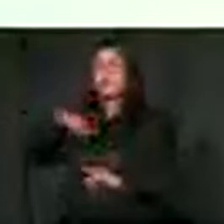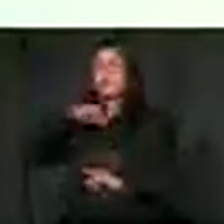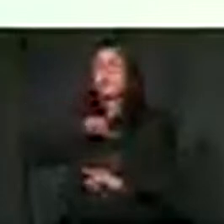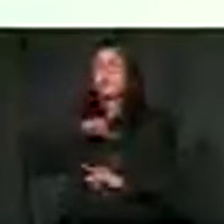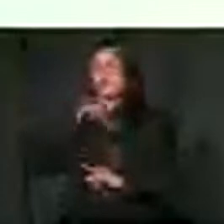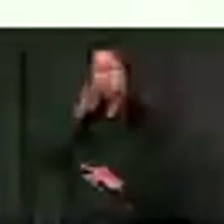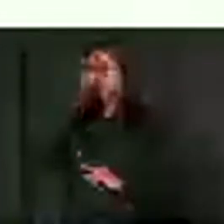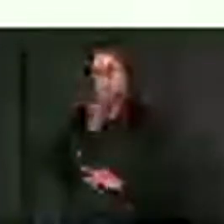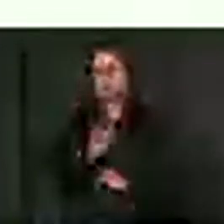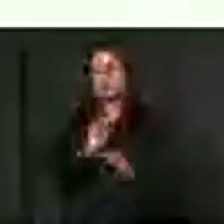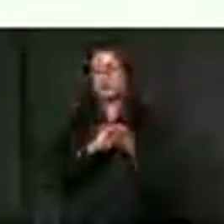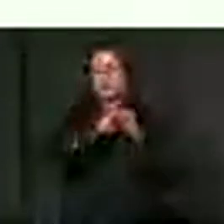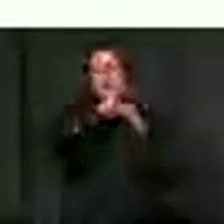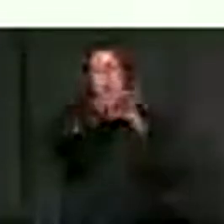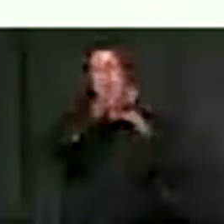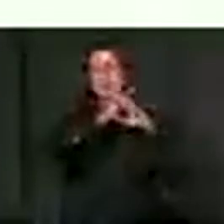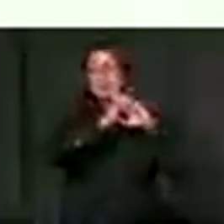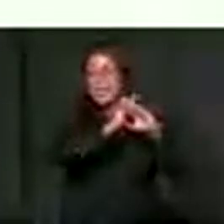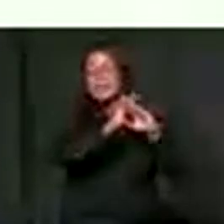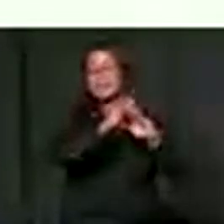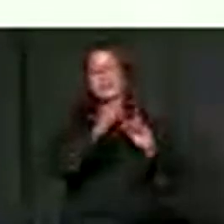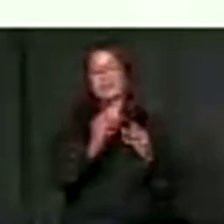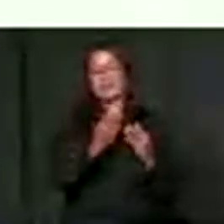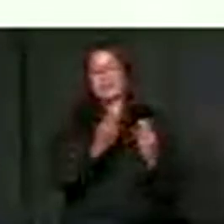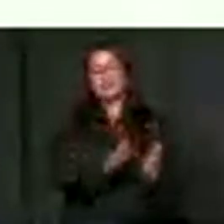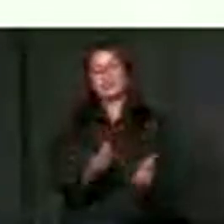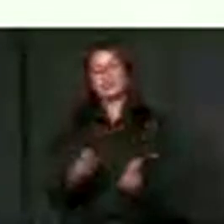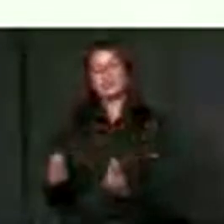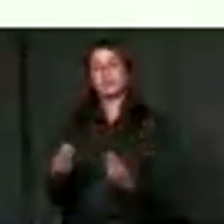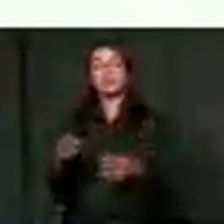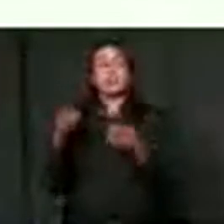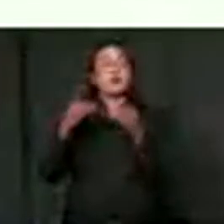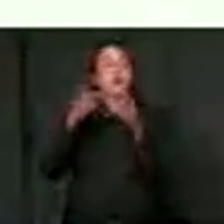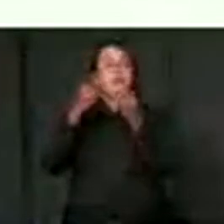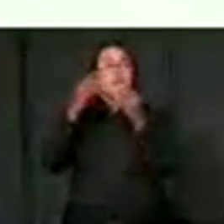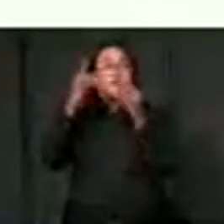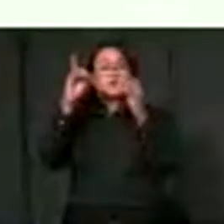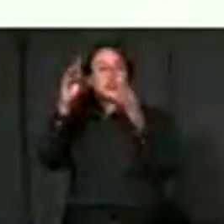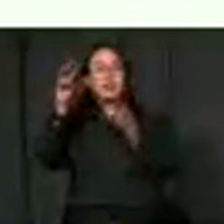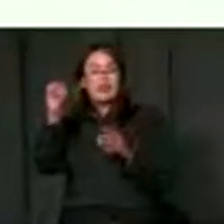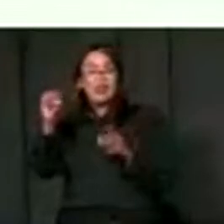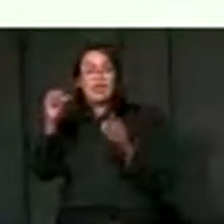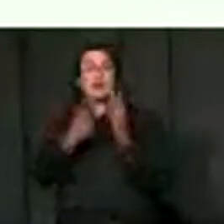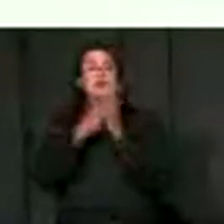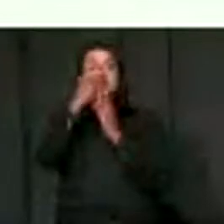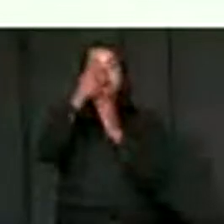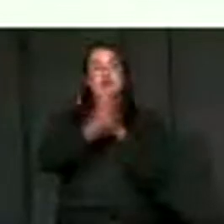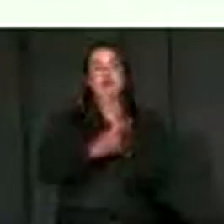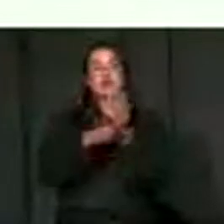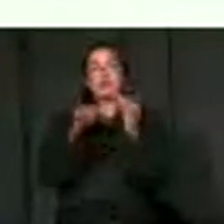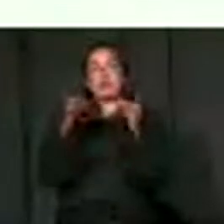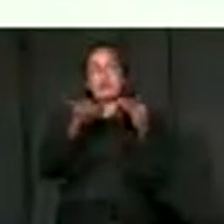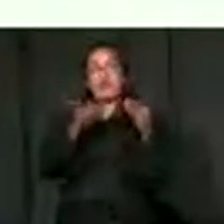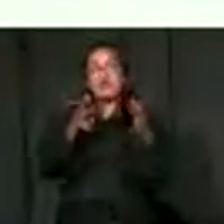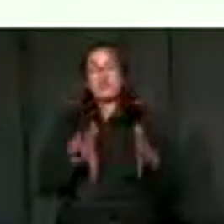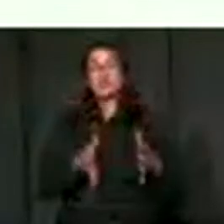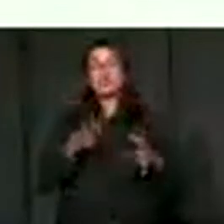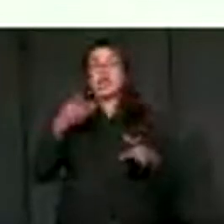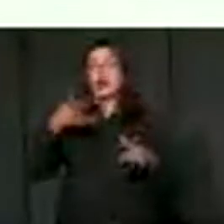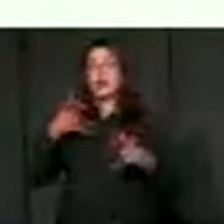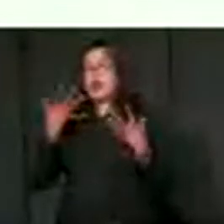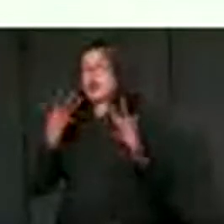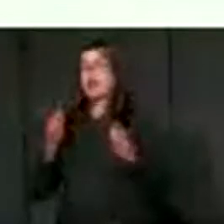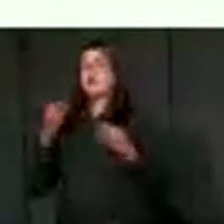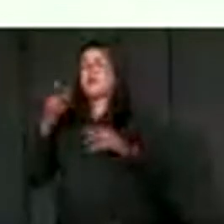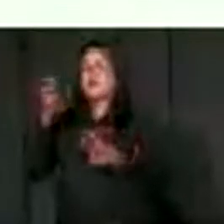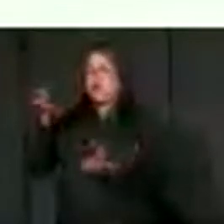were to protect its current generation. So program director, ladies and gentlemen, a clear call to make action has been